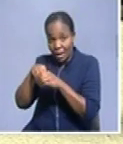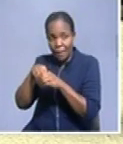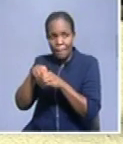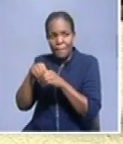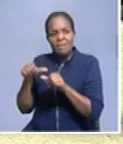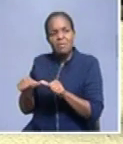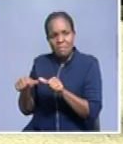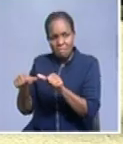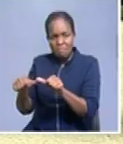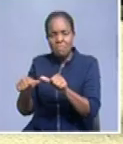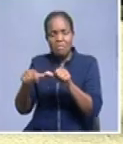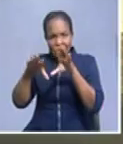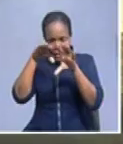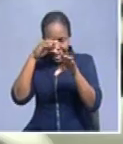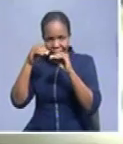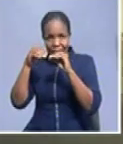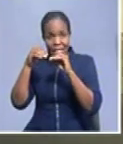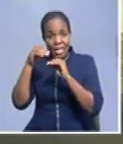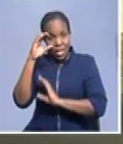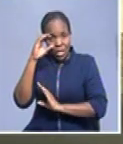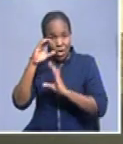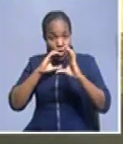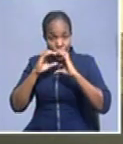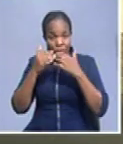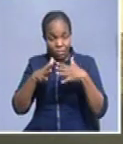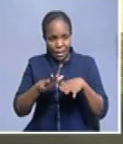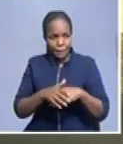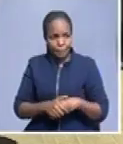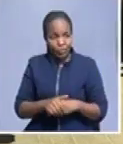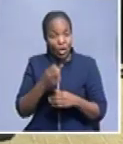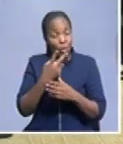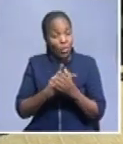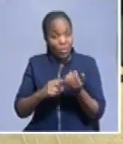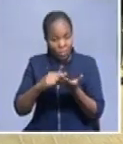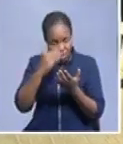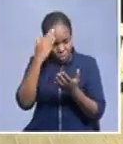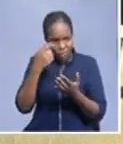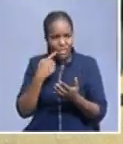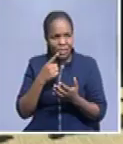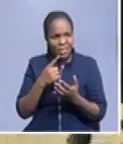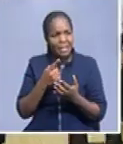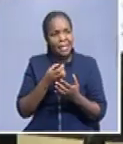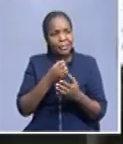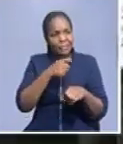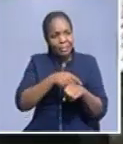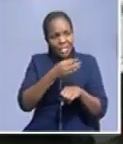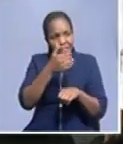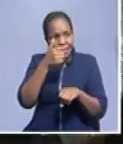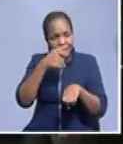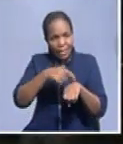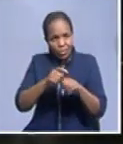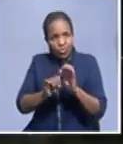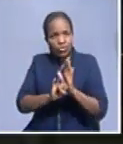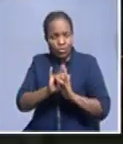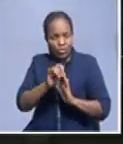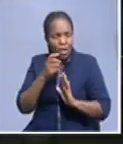communication, Honours. Both graduates say their time of failures inspired them to improve, and both soon realized